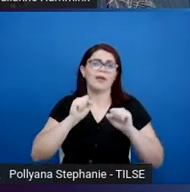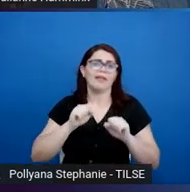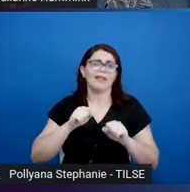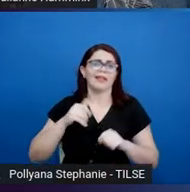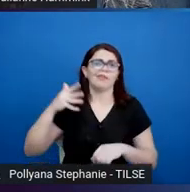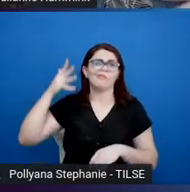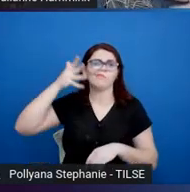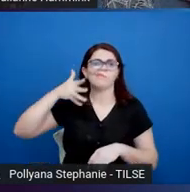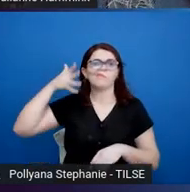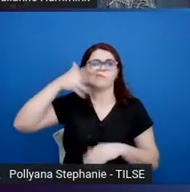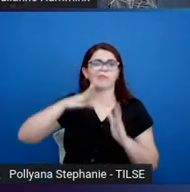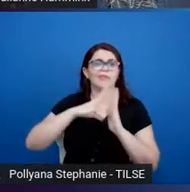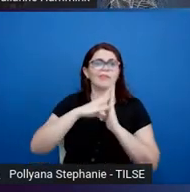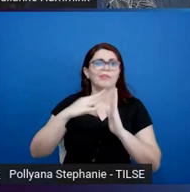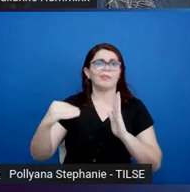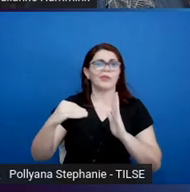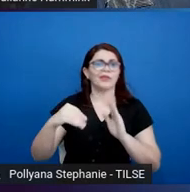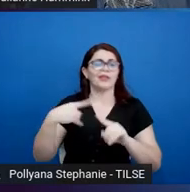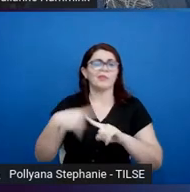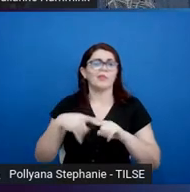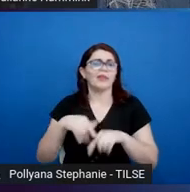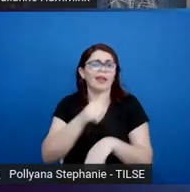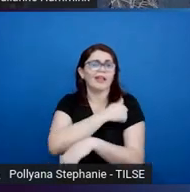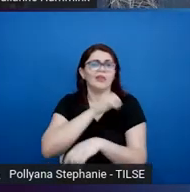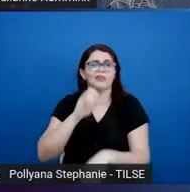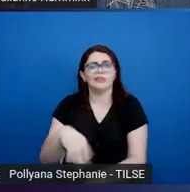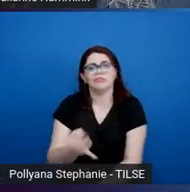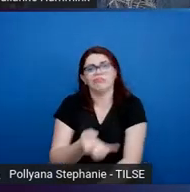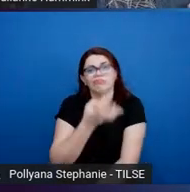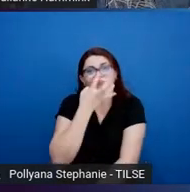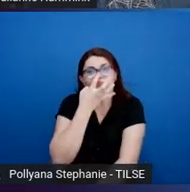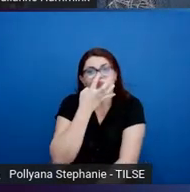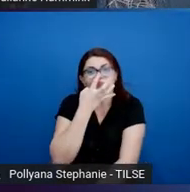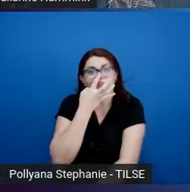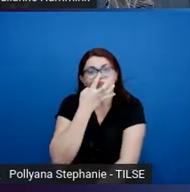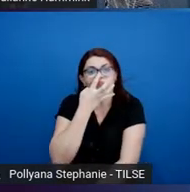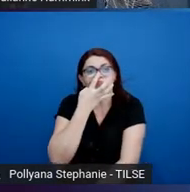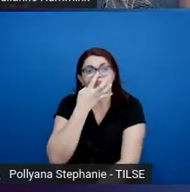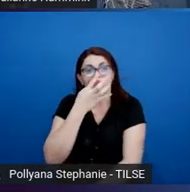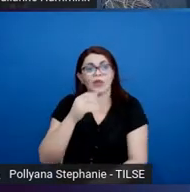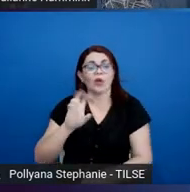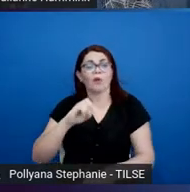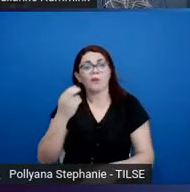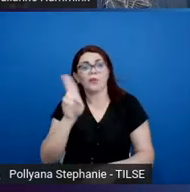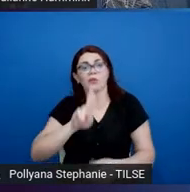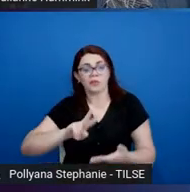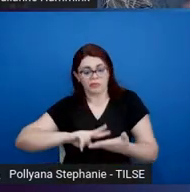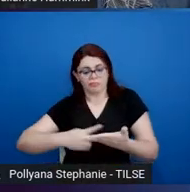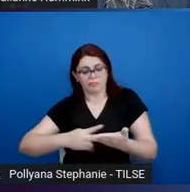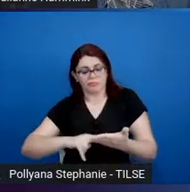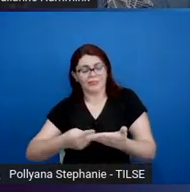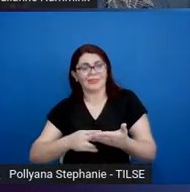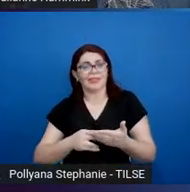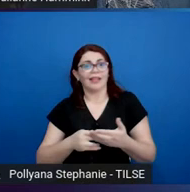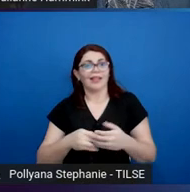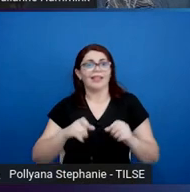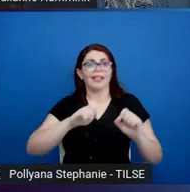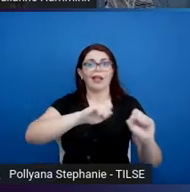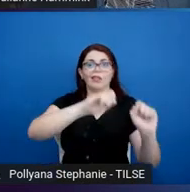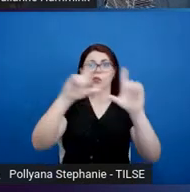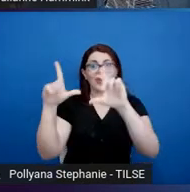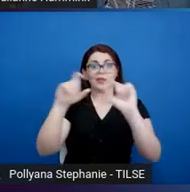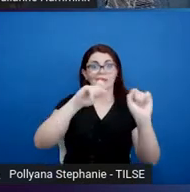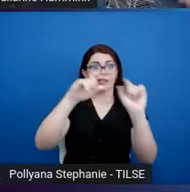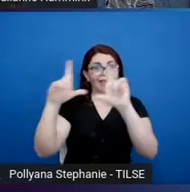can rely on their receptive abilities, they can use, you know, translation tools on the slides, if it's, you know, PowerPoint.